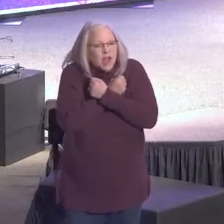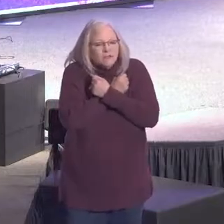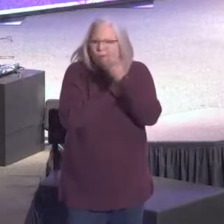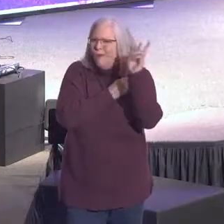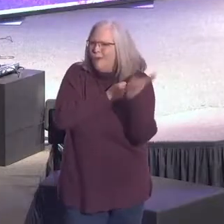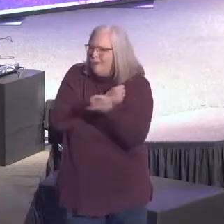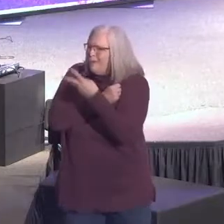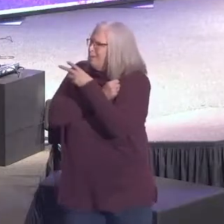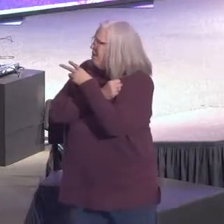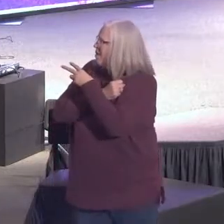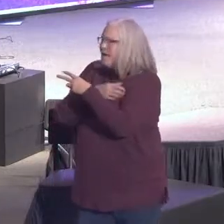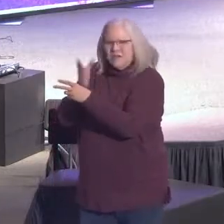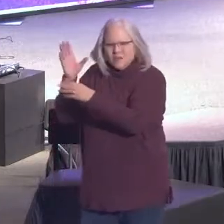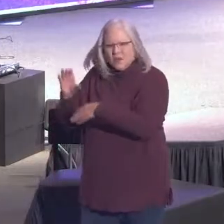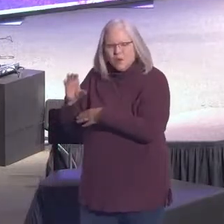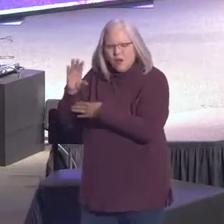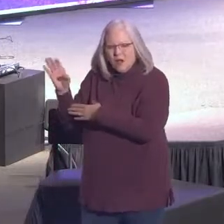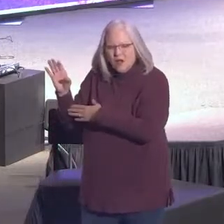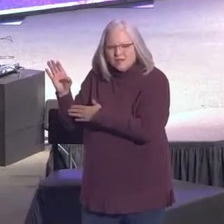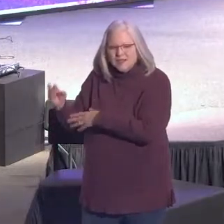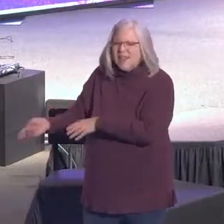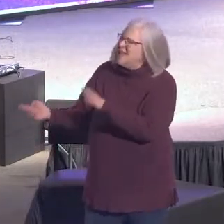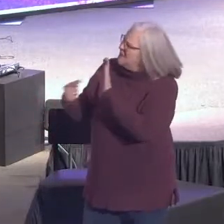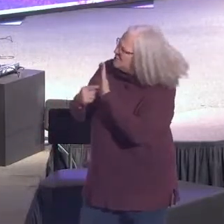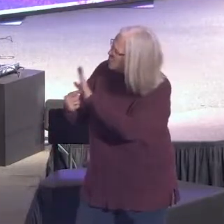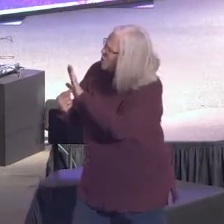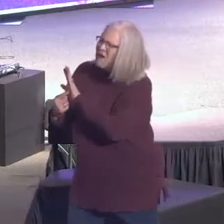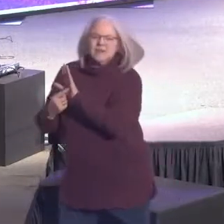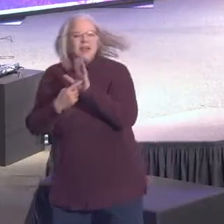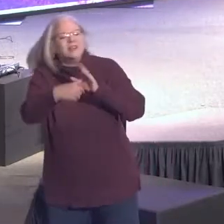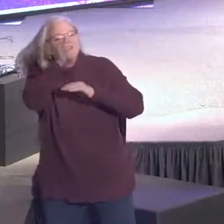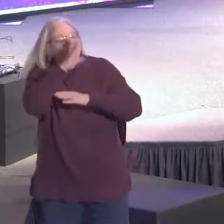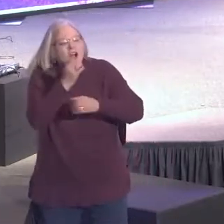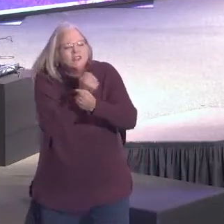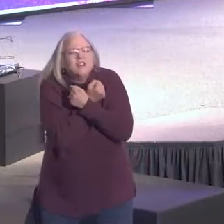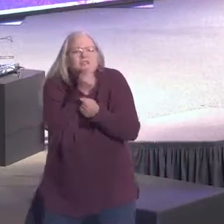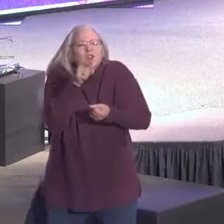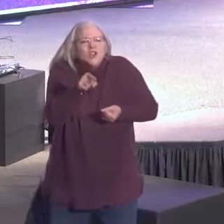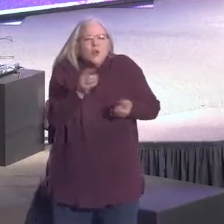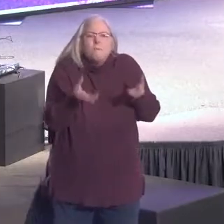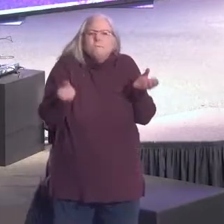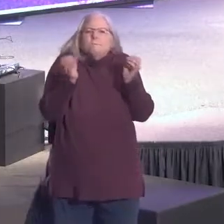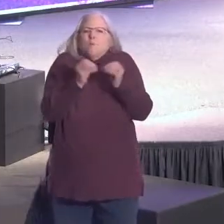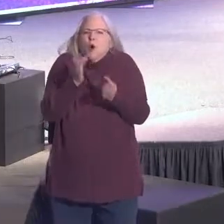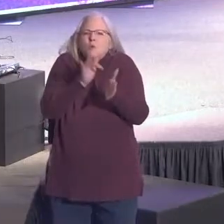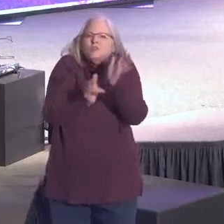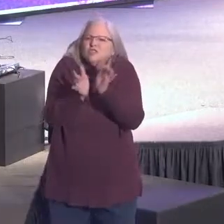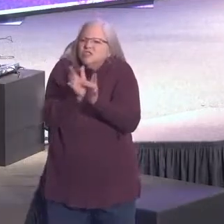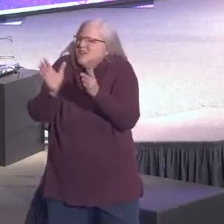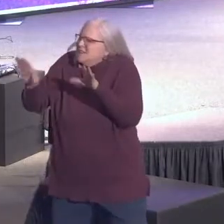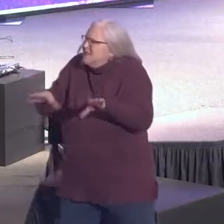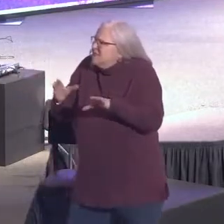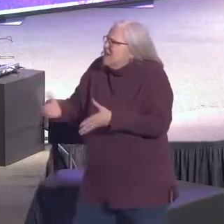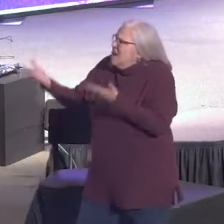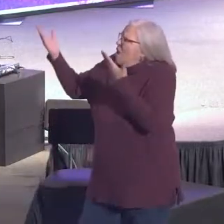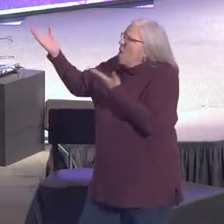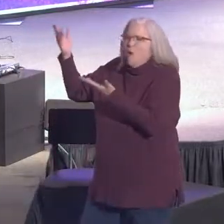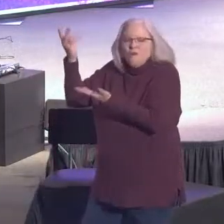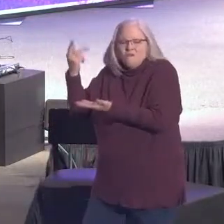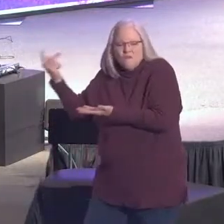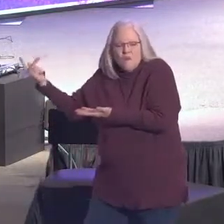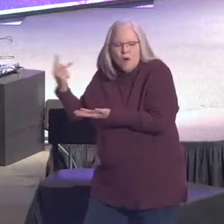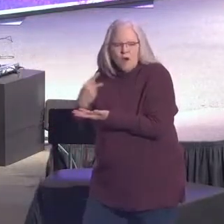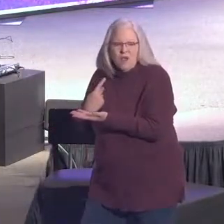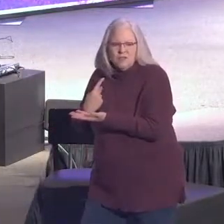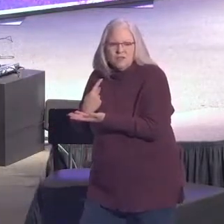Nothing demonstrates God's love for you more than what Jesus did for us on